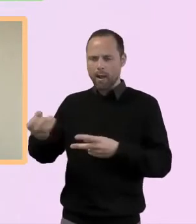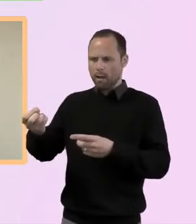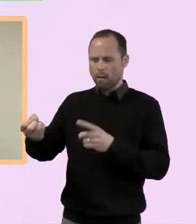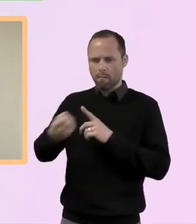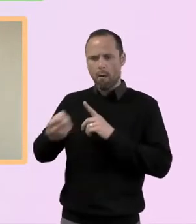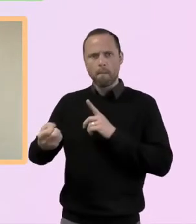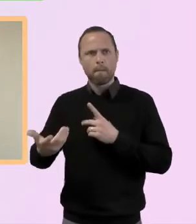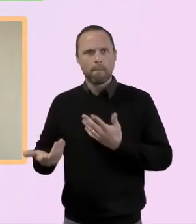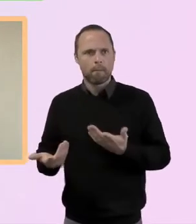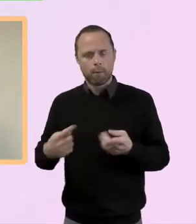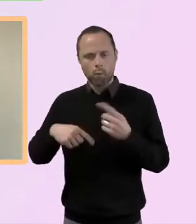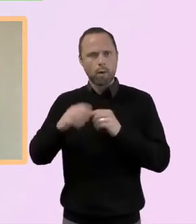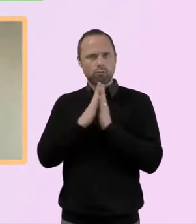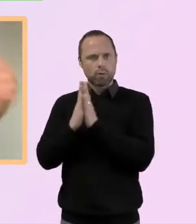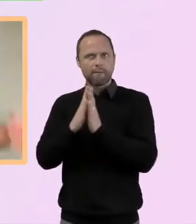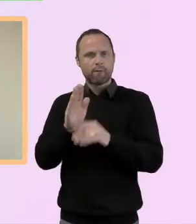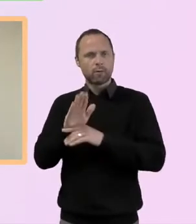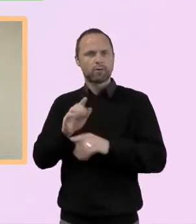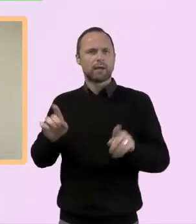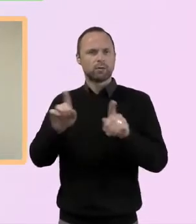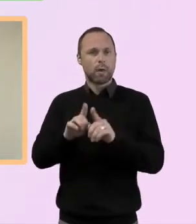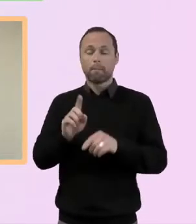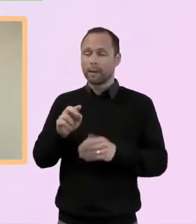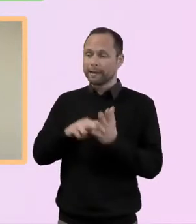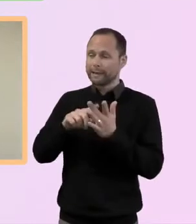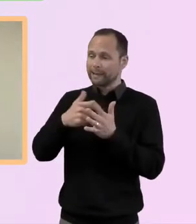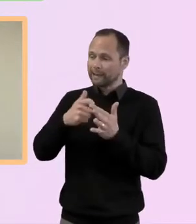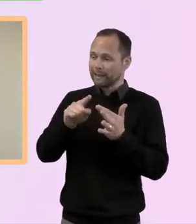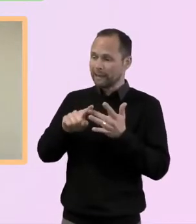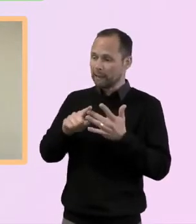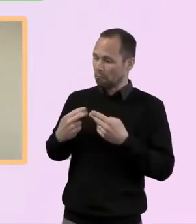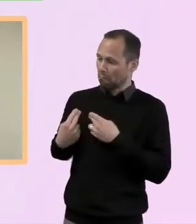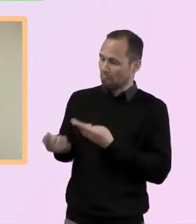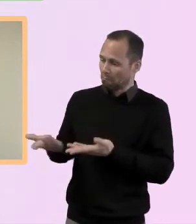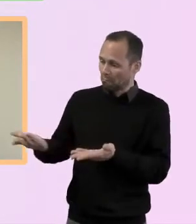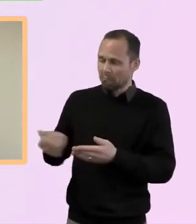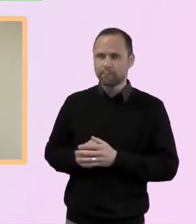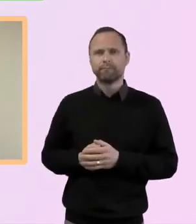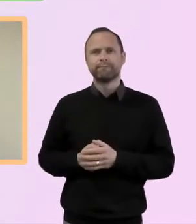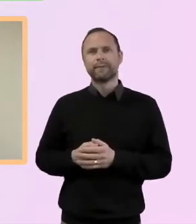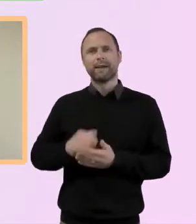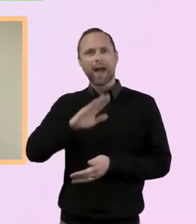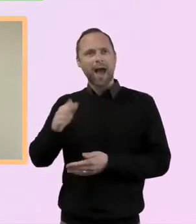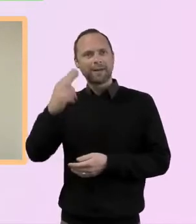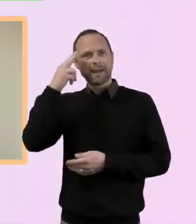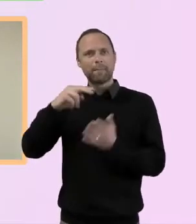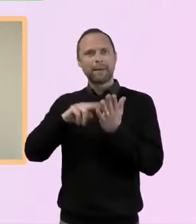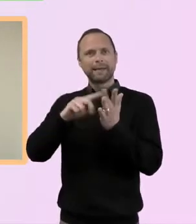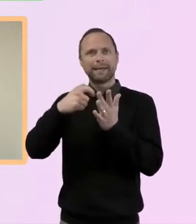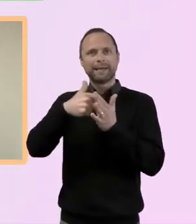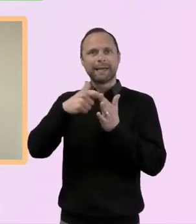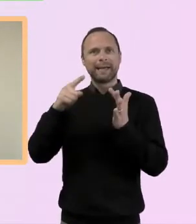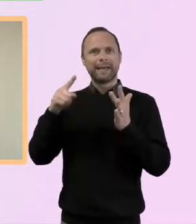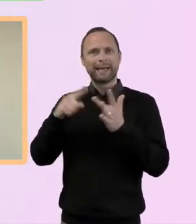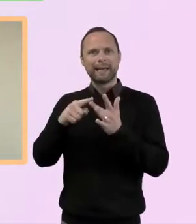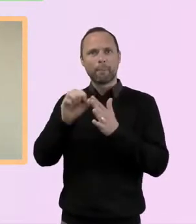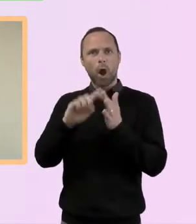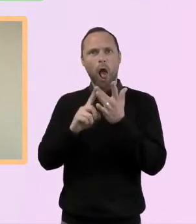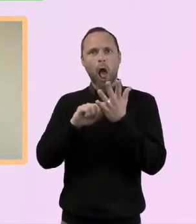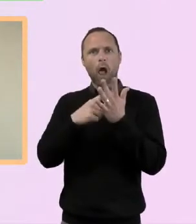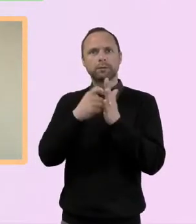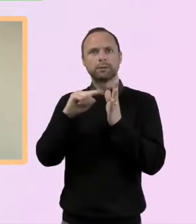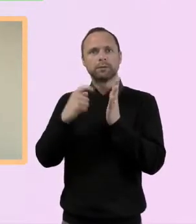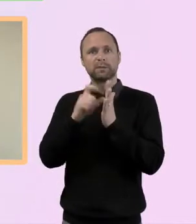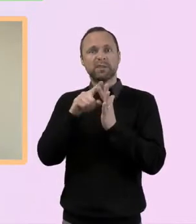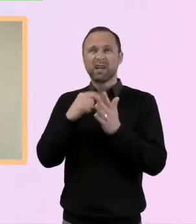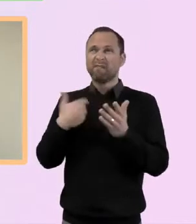comes in the future as well. But Nikki, let's hear a little bit about you. Hi, I'm Nikki. I've been involved in church